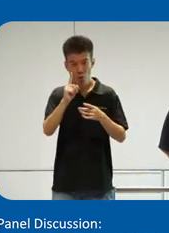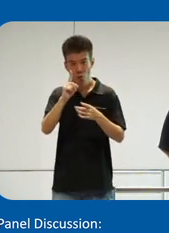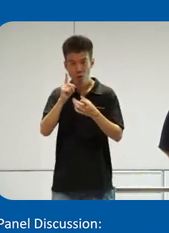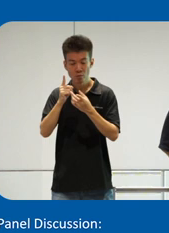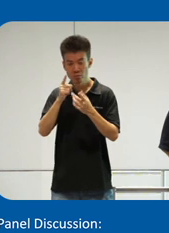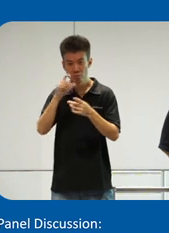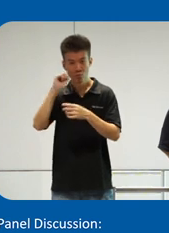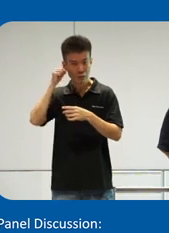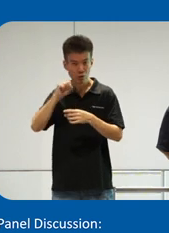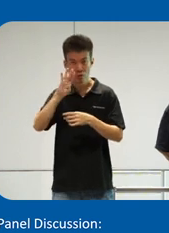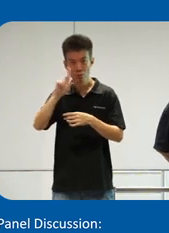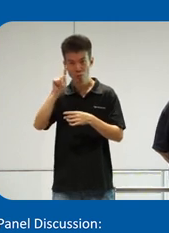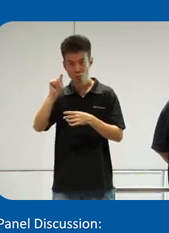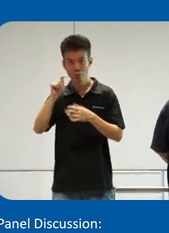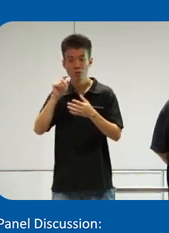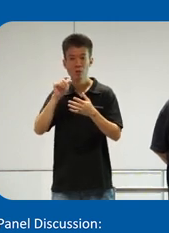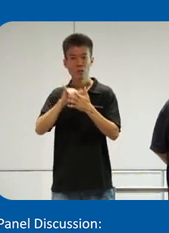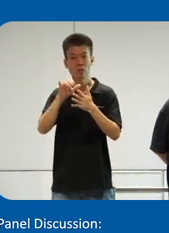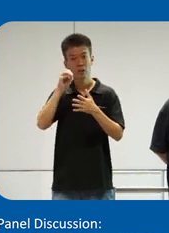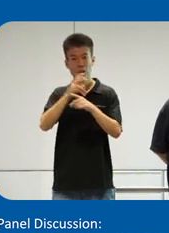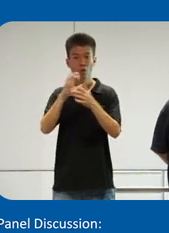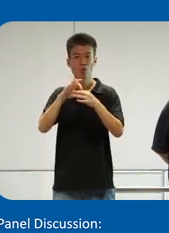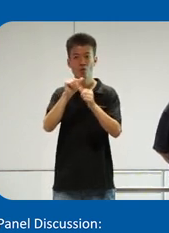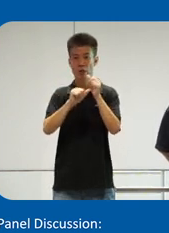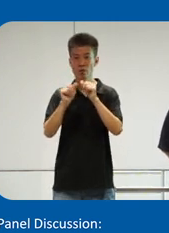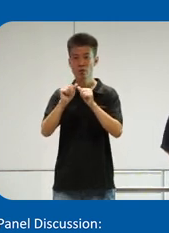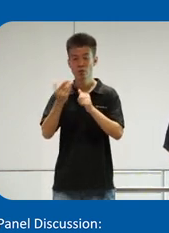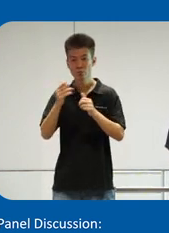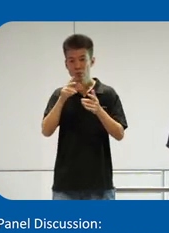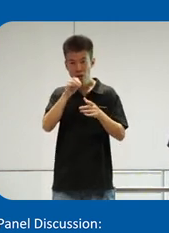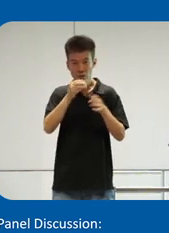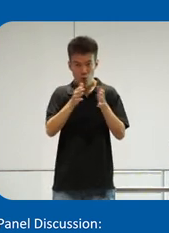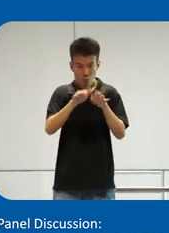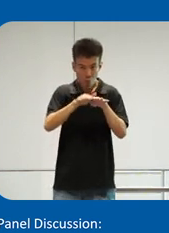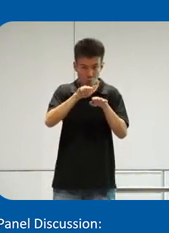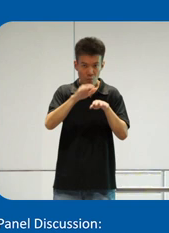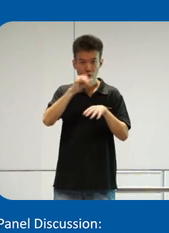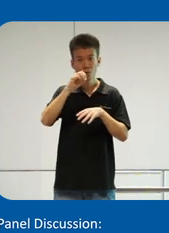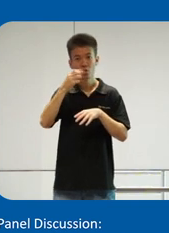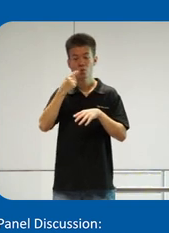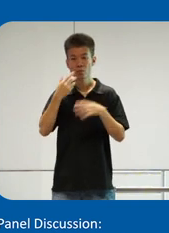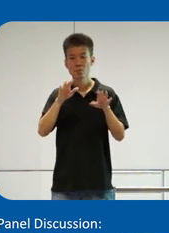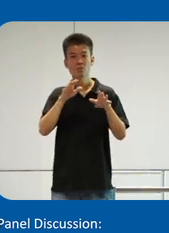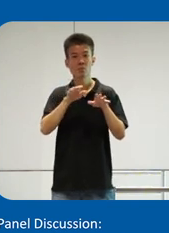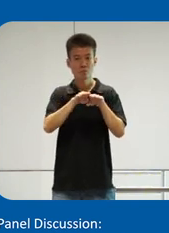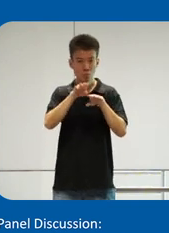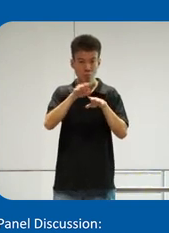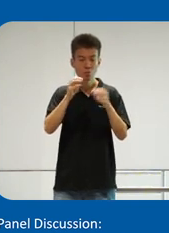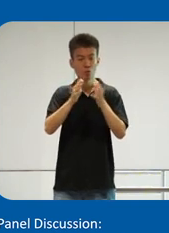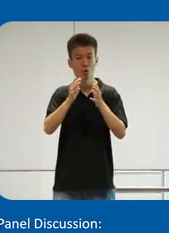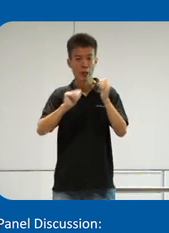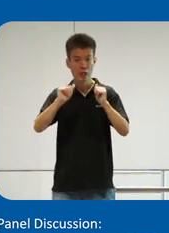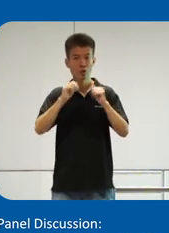silver bullet that really takes care of everything. Take small steps. think Josh mentioned it, right? Small steps, small actions.